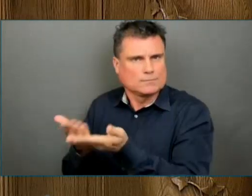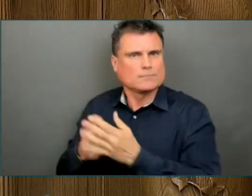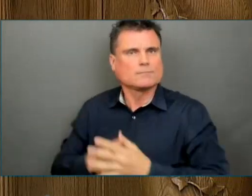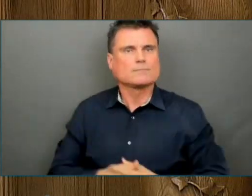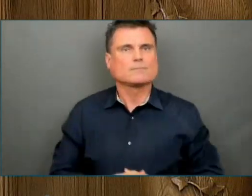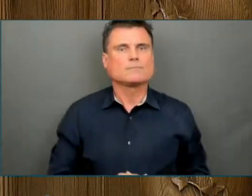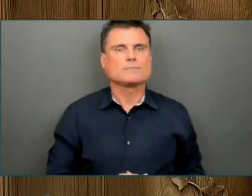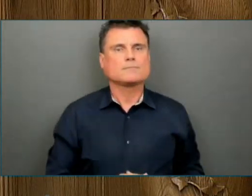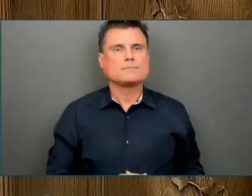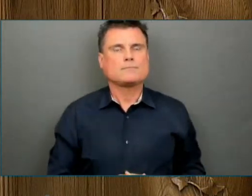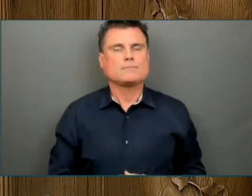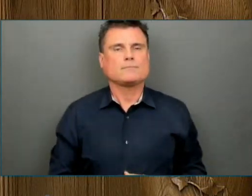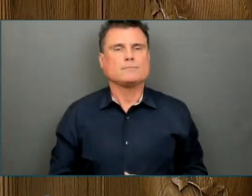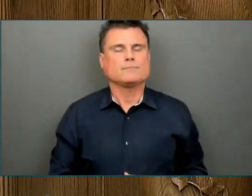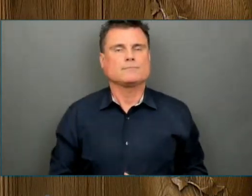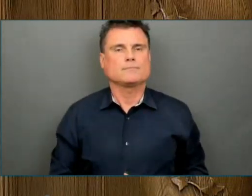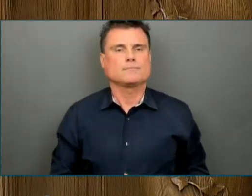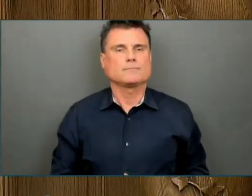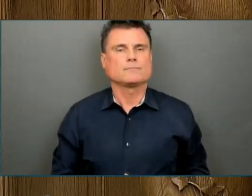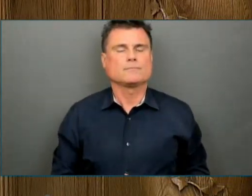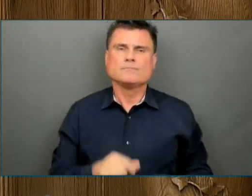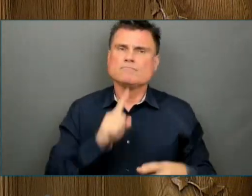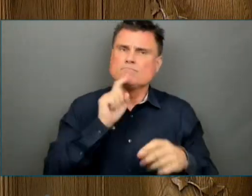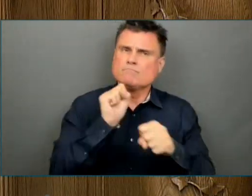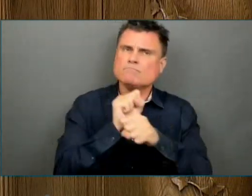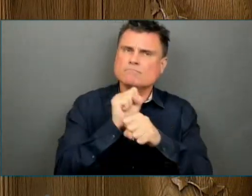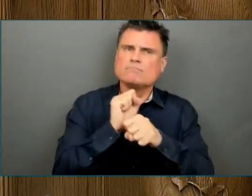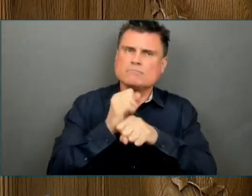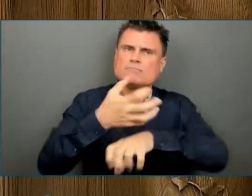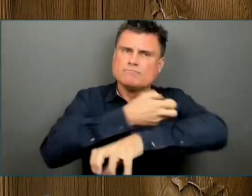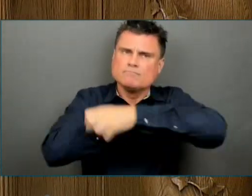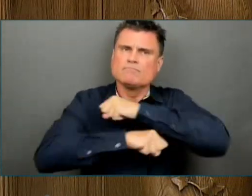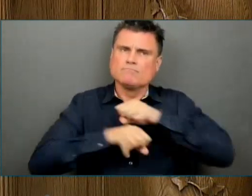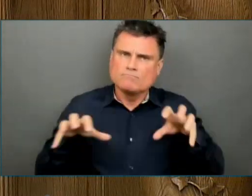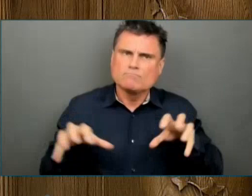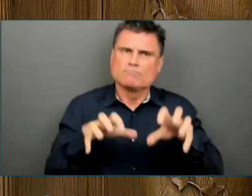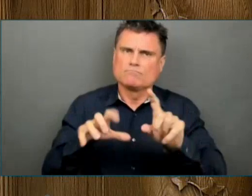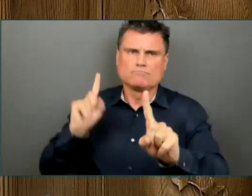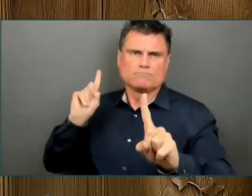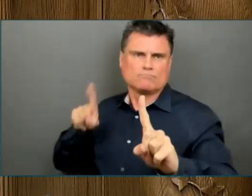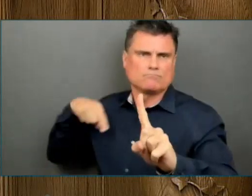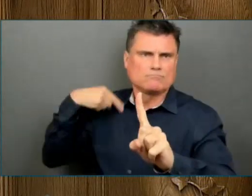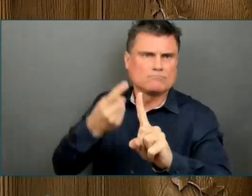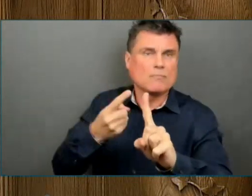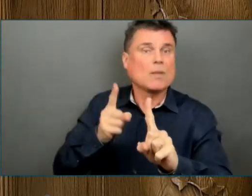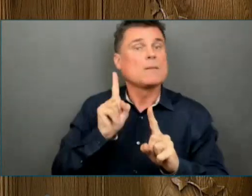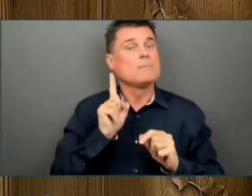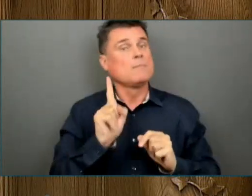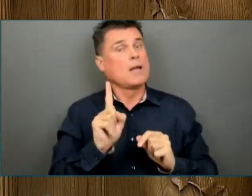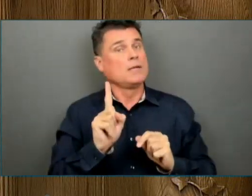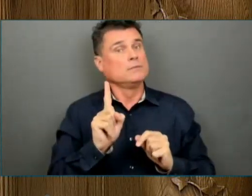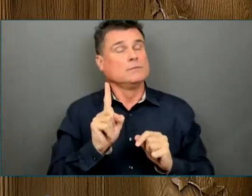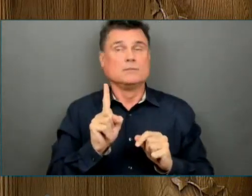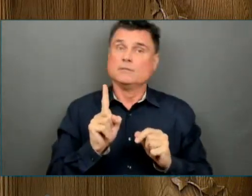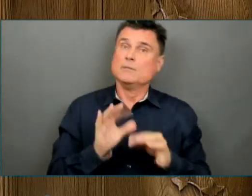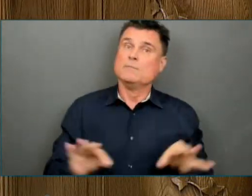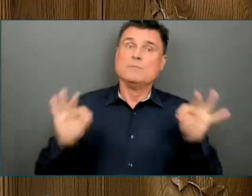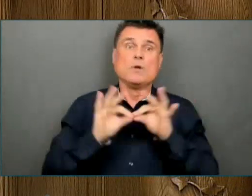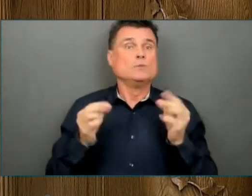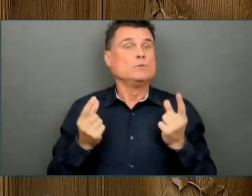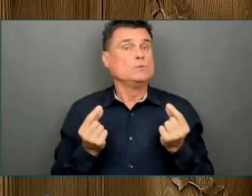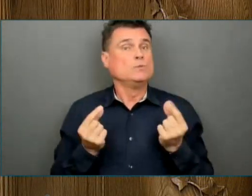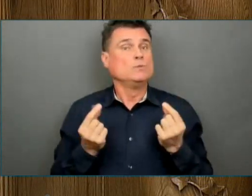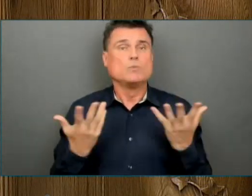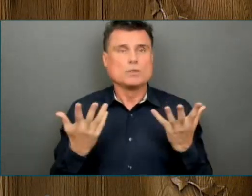hard work has only just begun, and to be successful, it must be done together. The pandemic has exposed